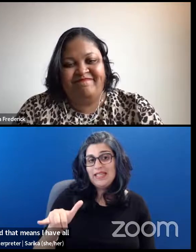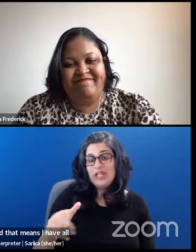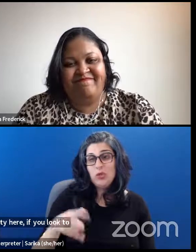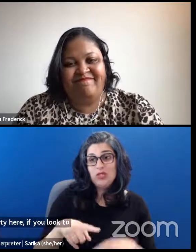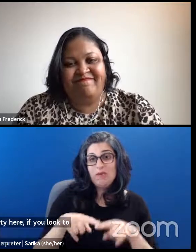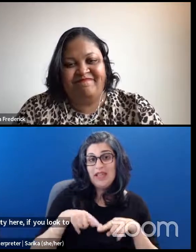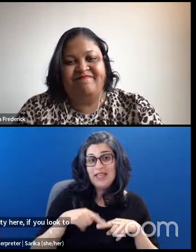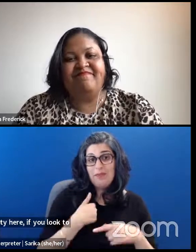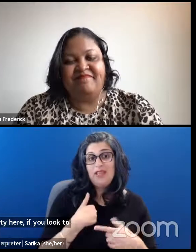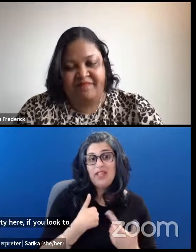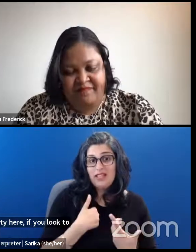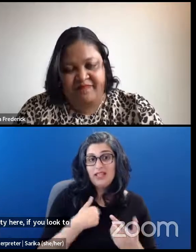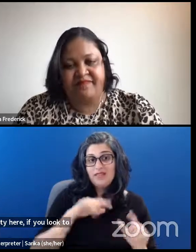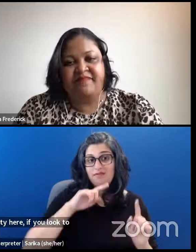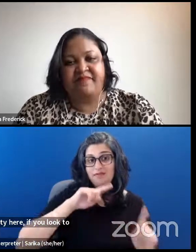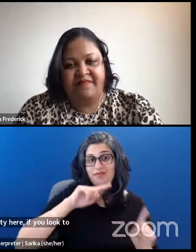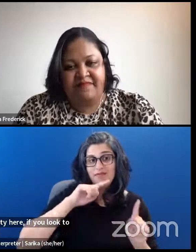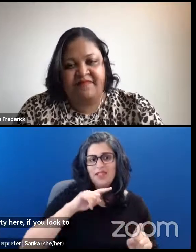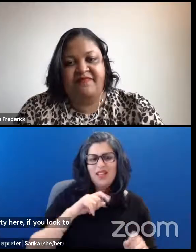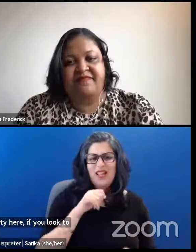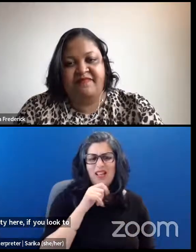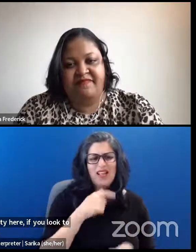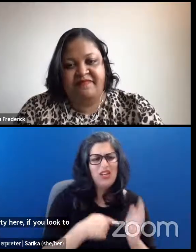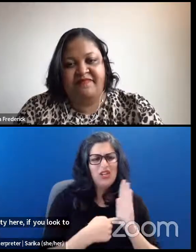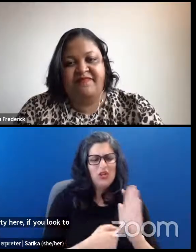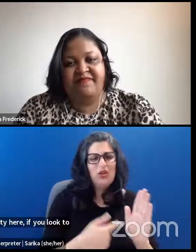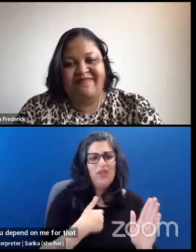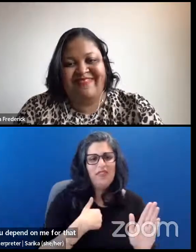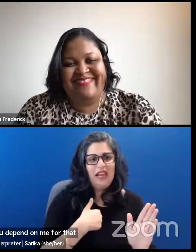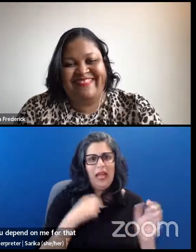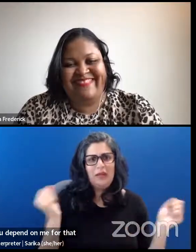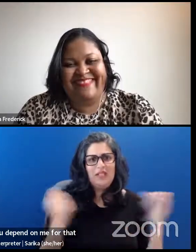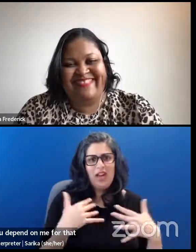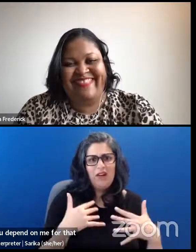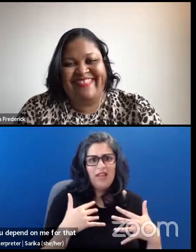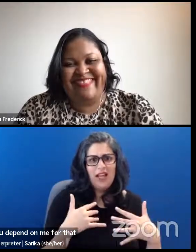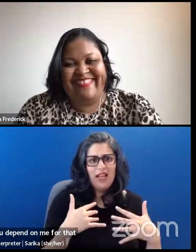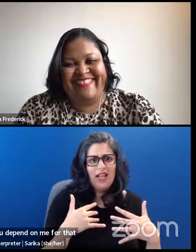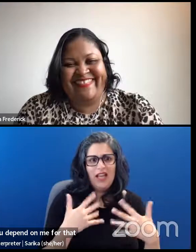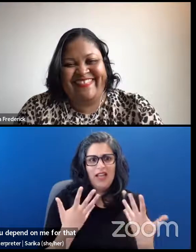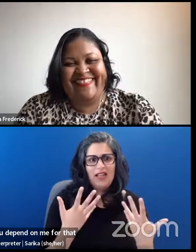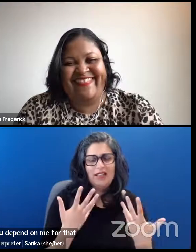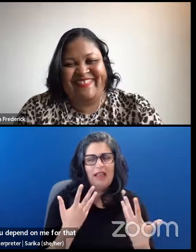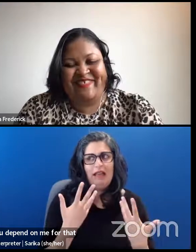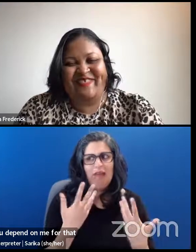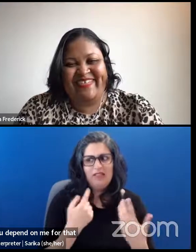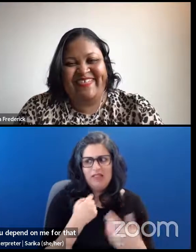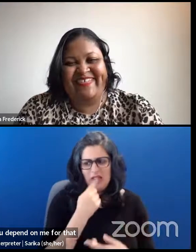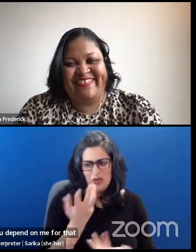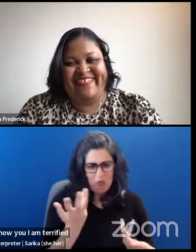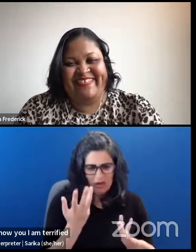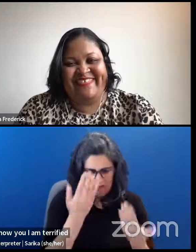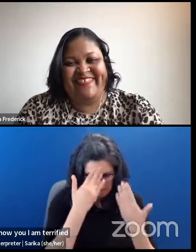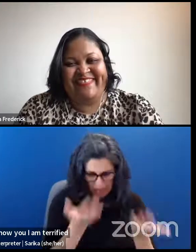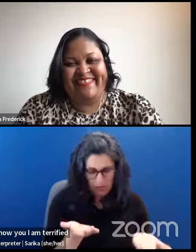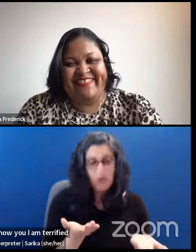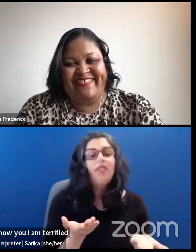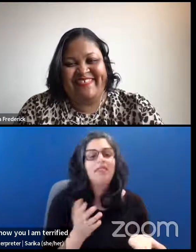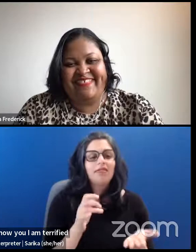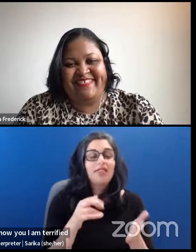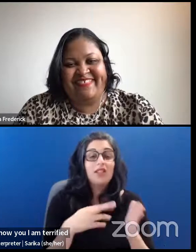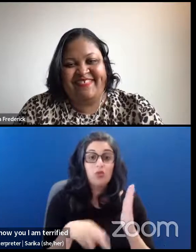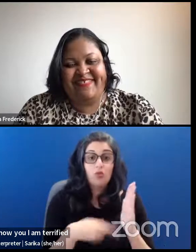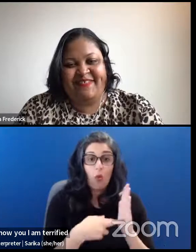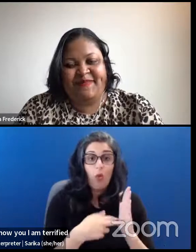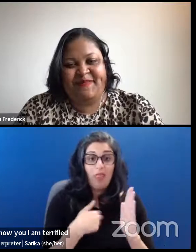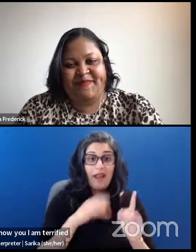for that. And I am absolutely not going to show you that I'm terrified. And I don't know what to say to you at this moment. This, this role I'm